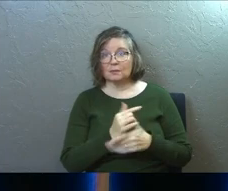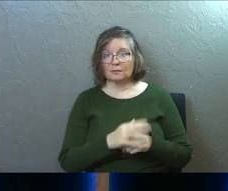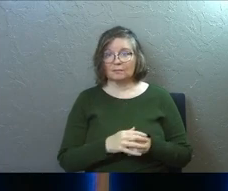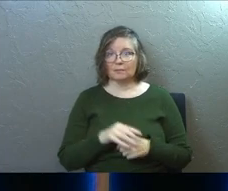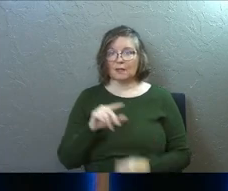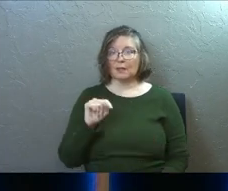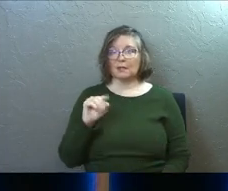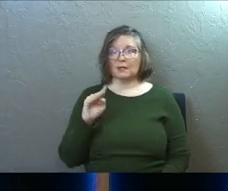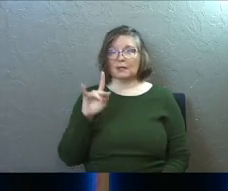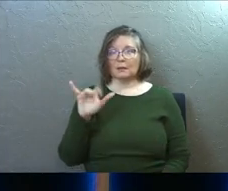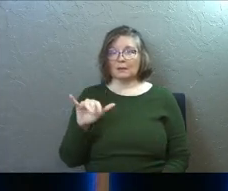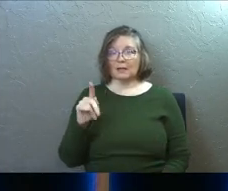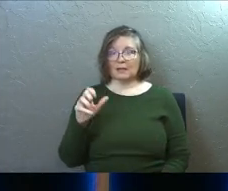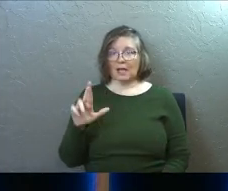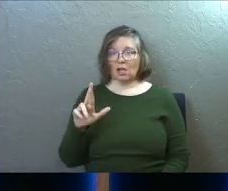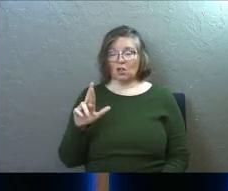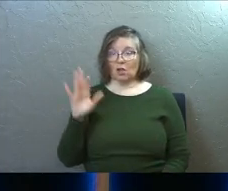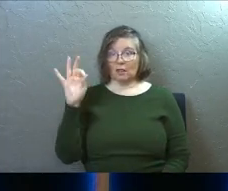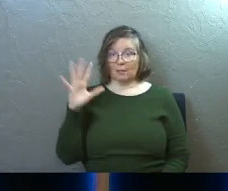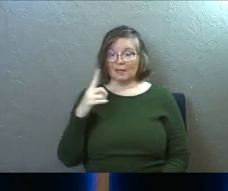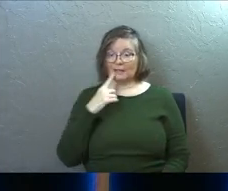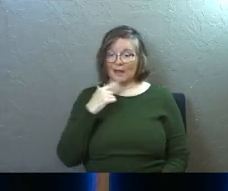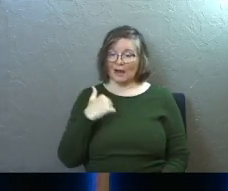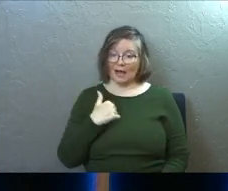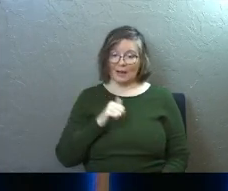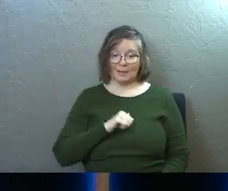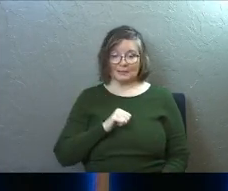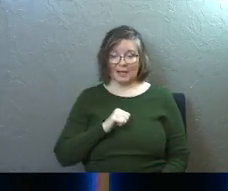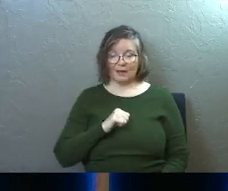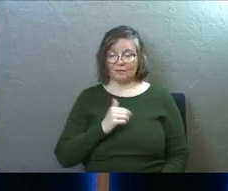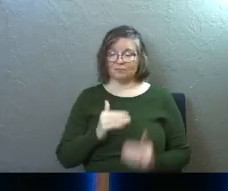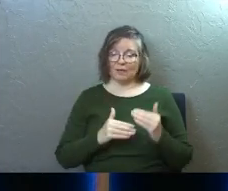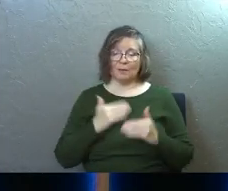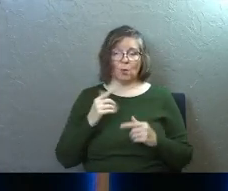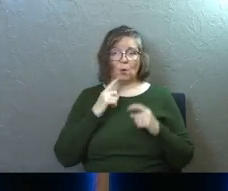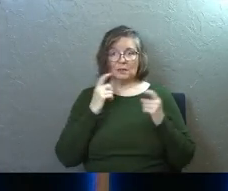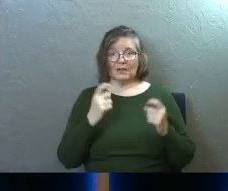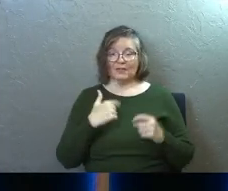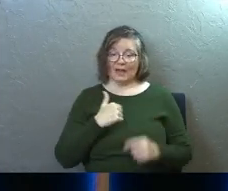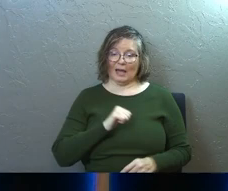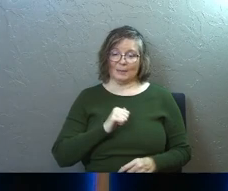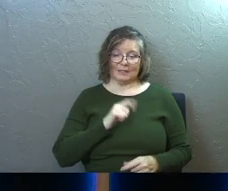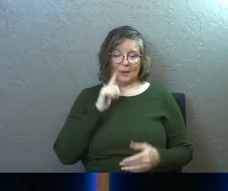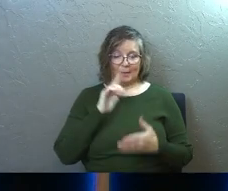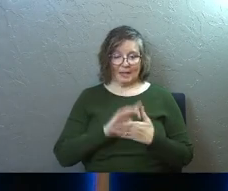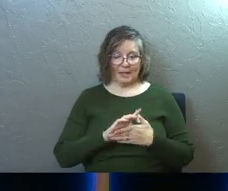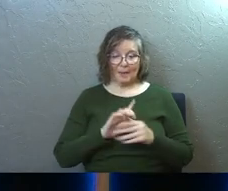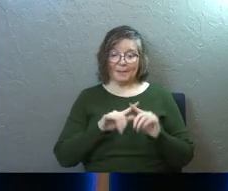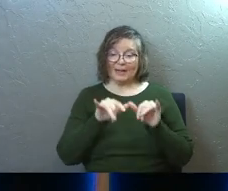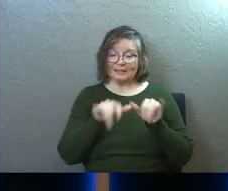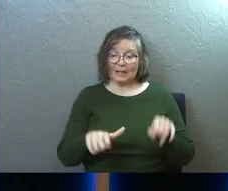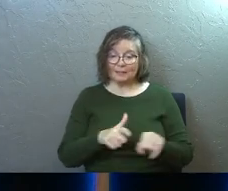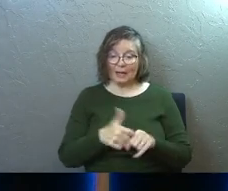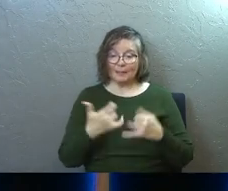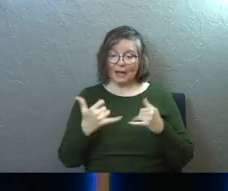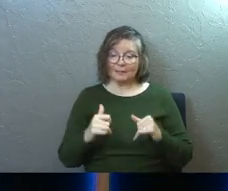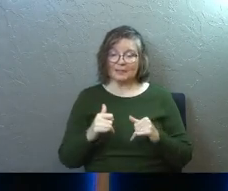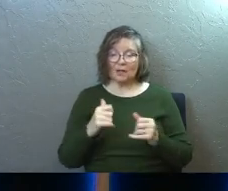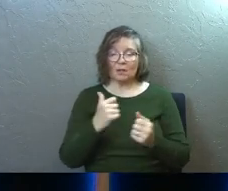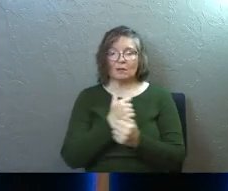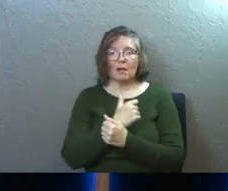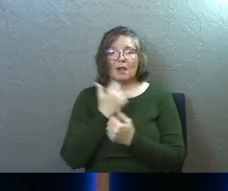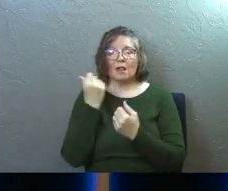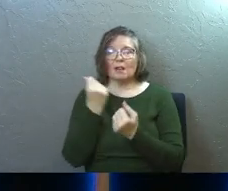Timothy Keller said, I am more sinful and flawed than I ever dared believe. Yet at the same time, I am more loved and accepted in Christ than I ever dared hope.